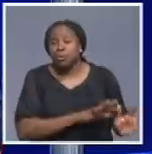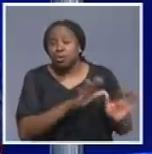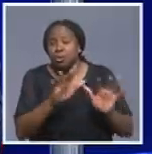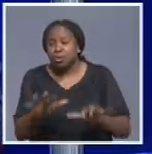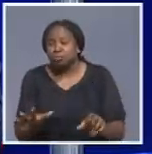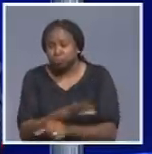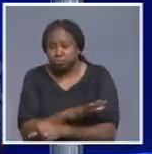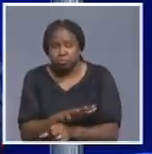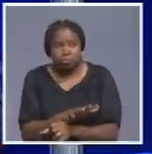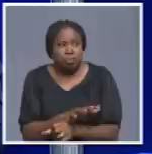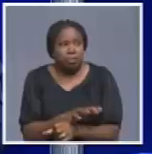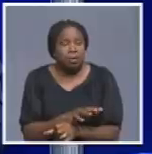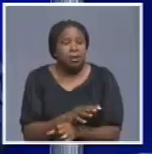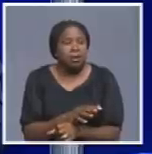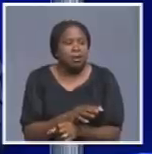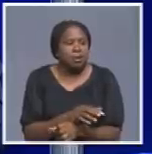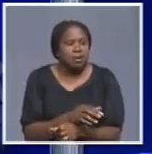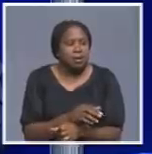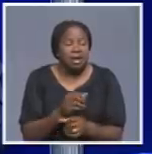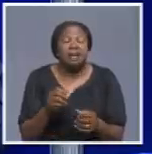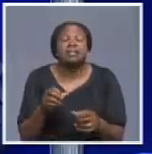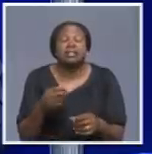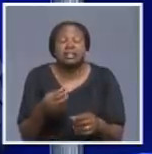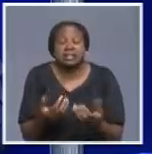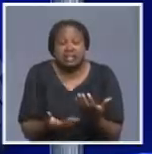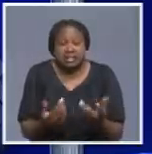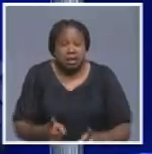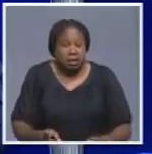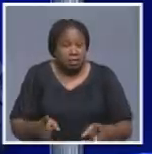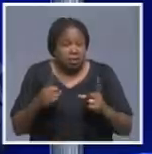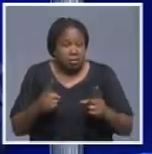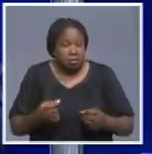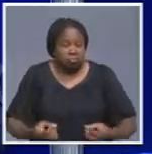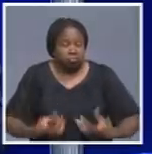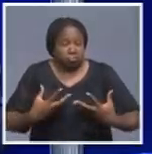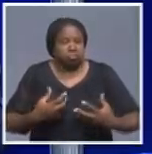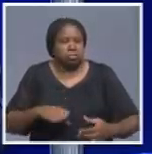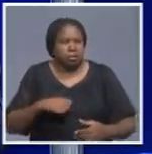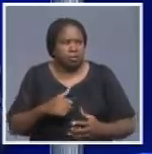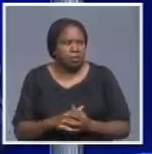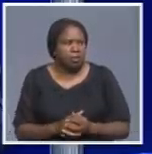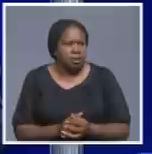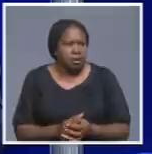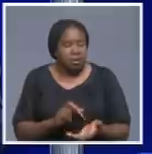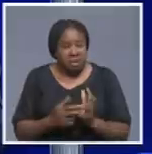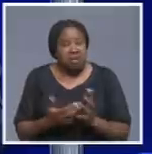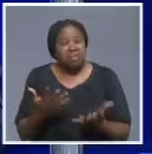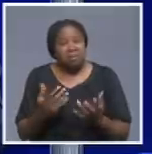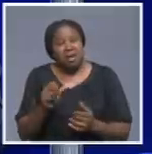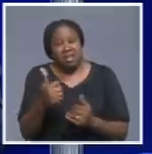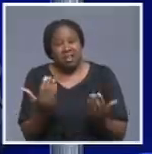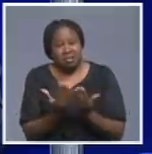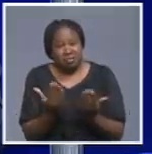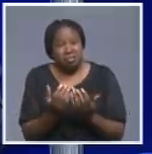and where the risk of exposure is increased. So other schools could possibly also be on